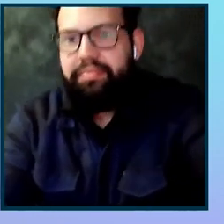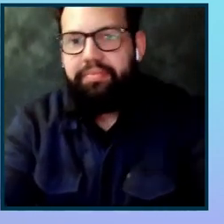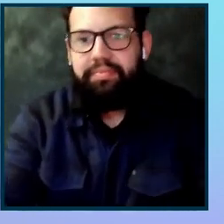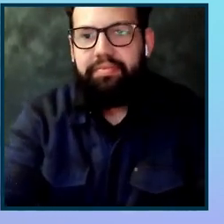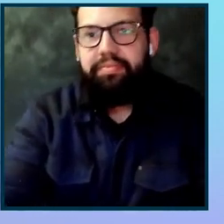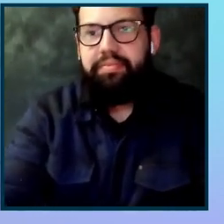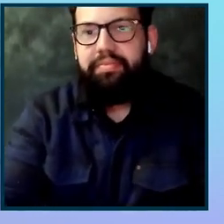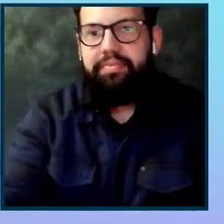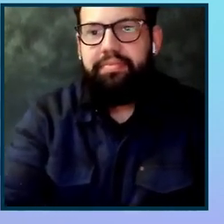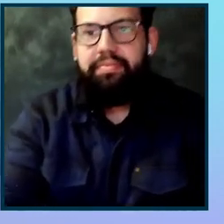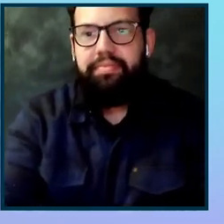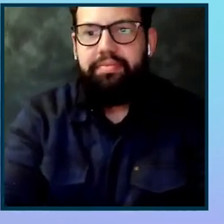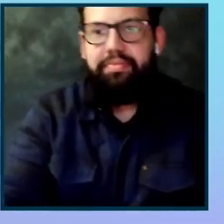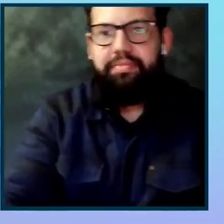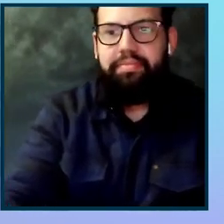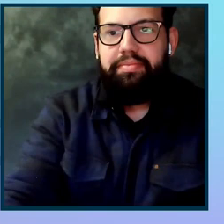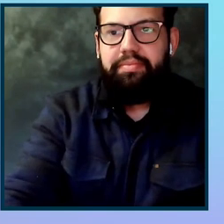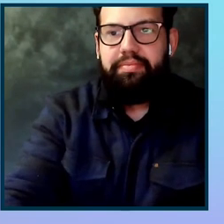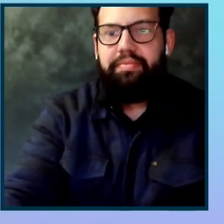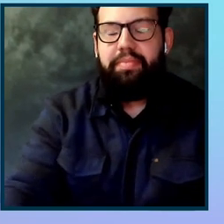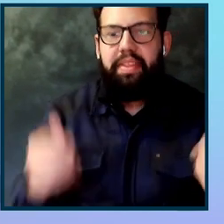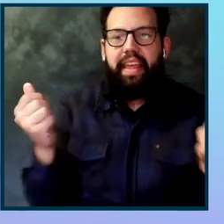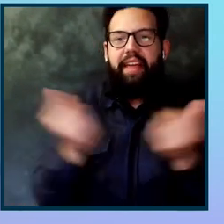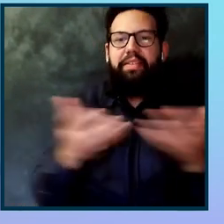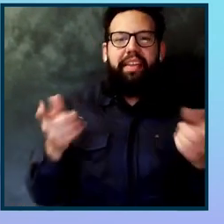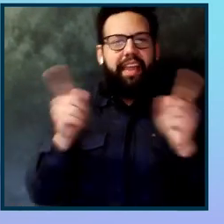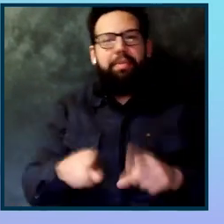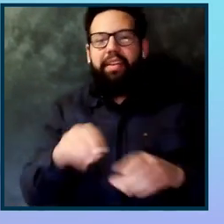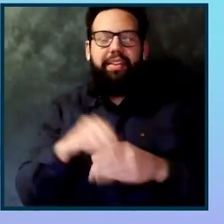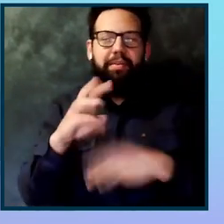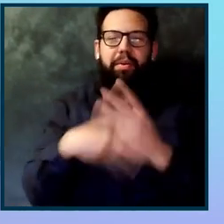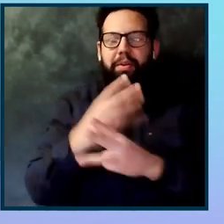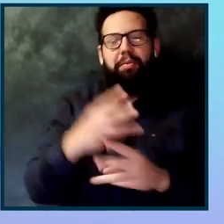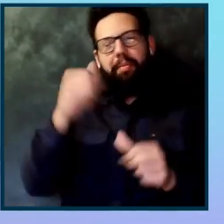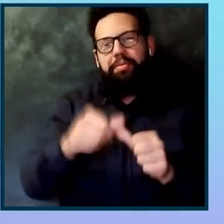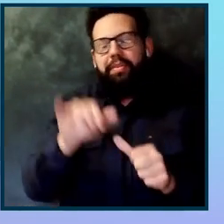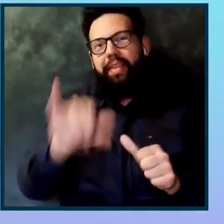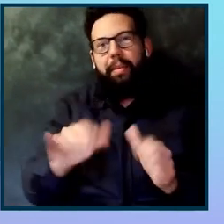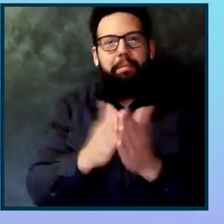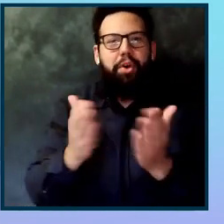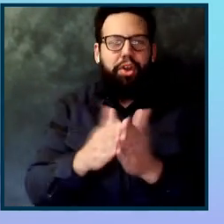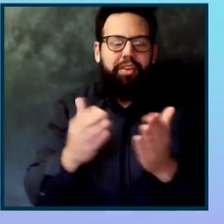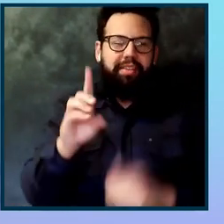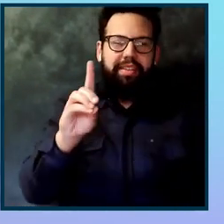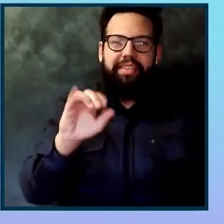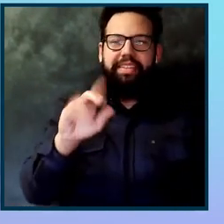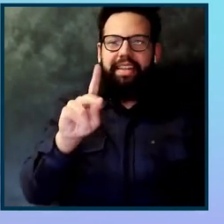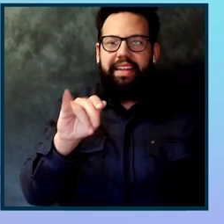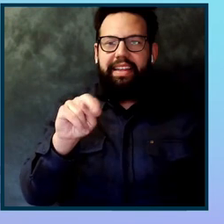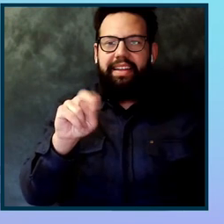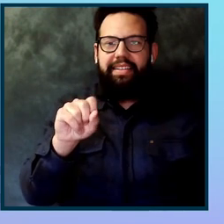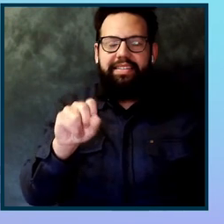Dickens novel, A Tale of Two Cities. It was the best of times and it was the worst of times because 2021 was a